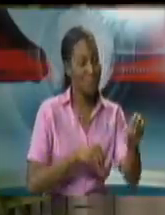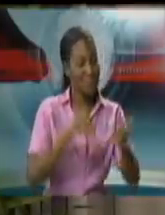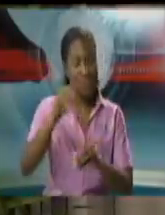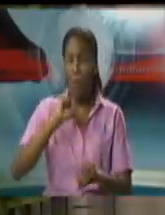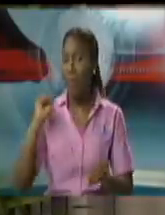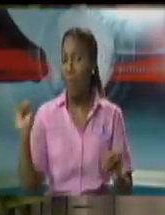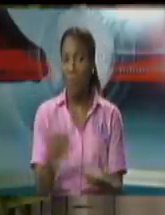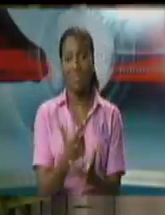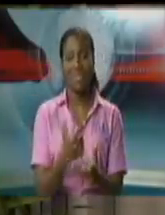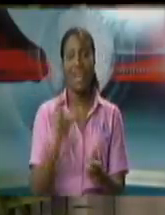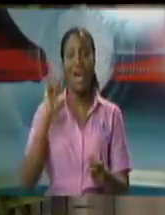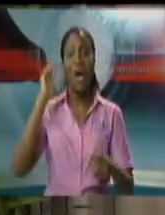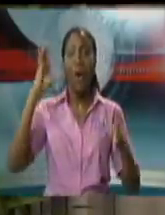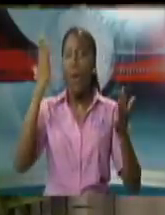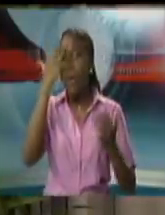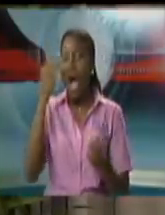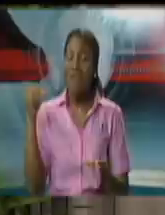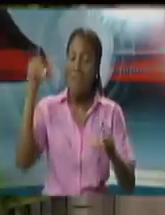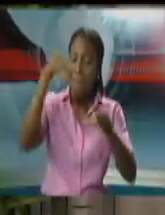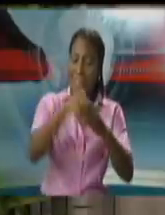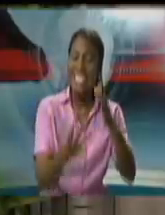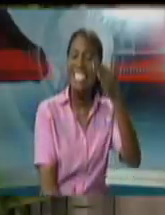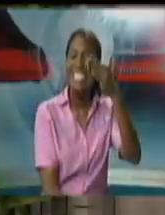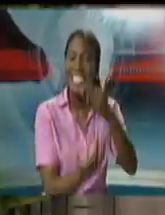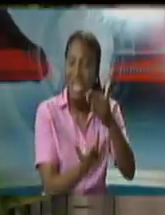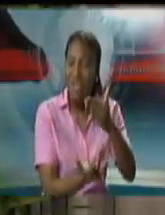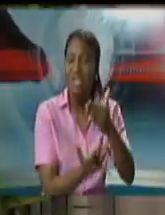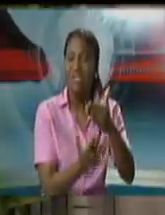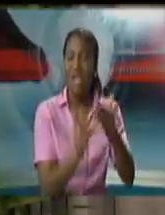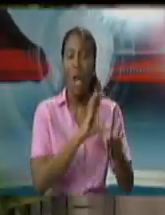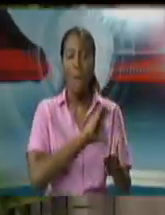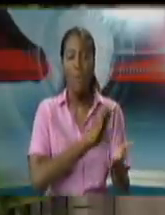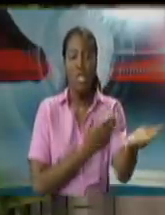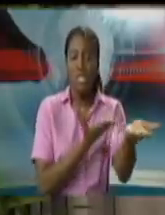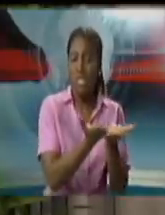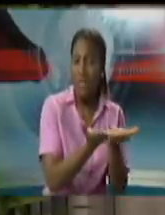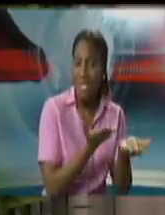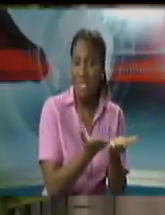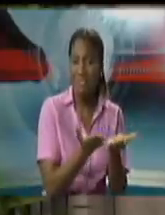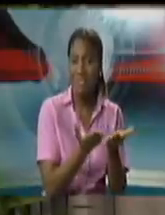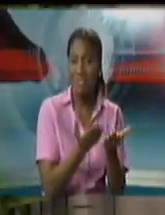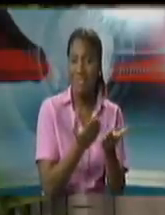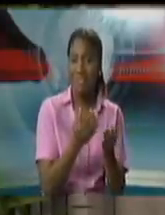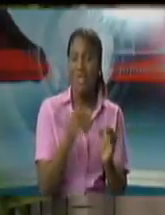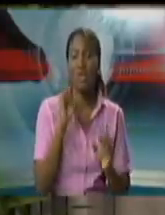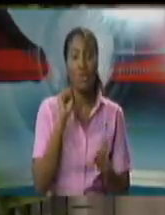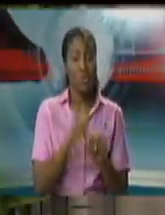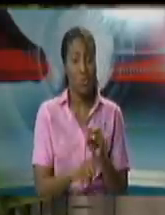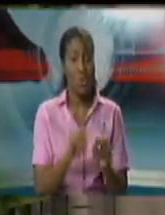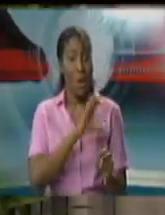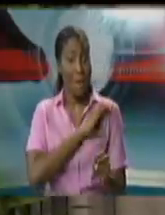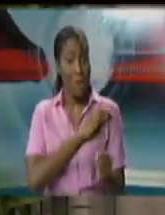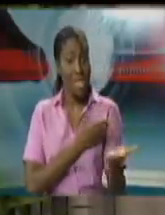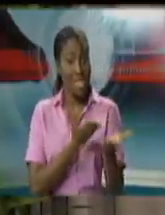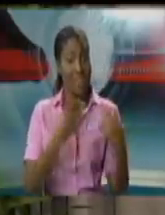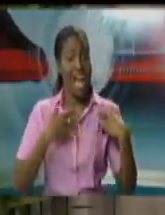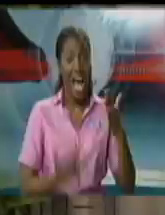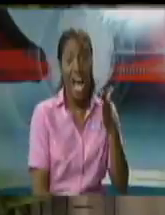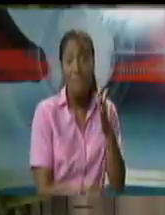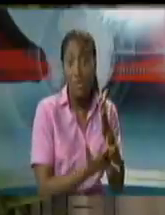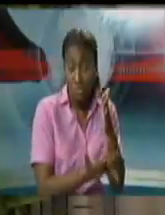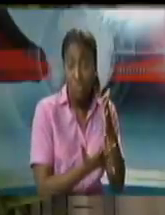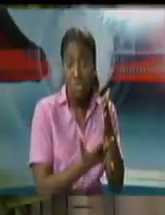of technology in the Trinidad and Tobago police service. In the police service, we're also engaged in virtual hearings.